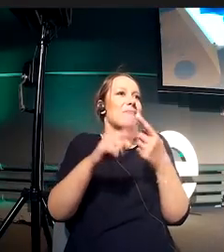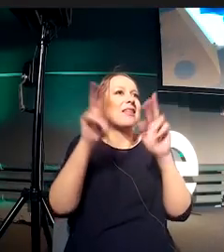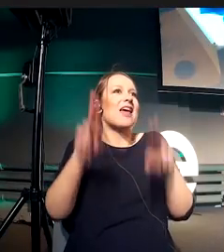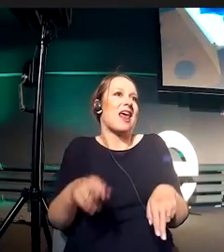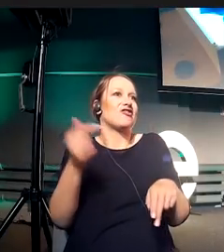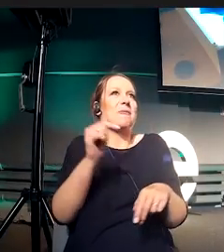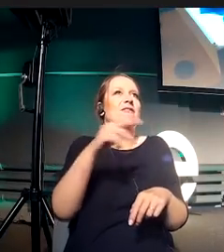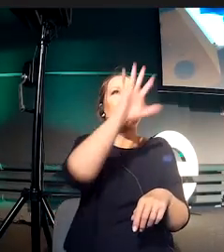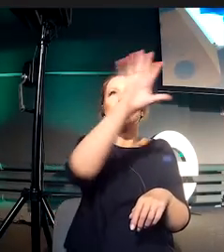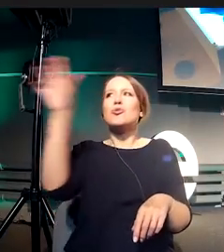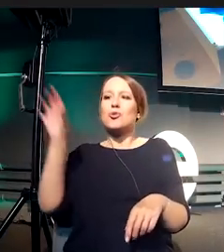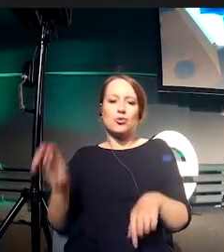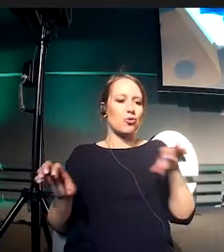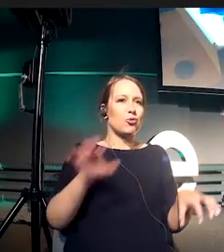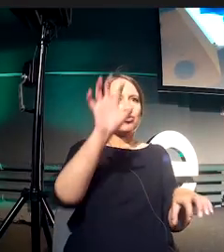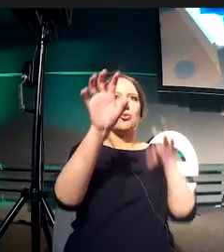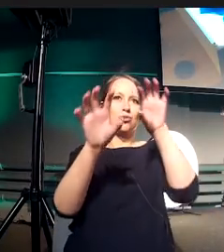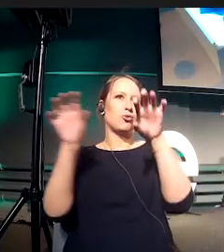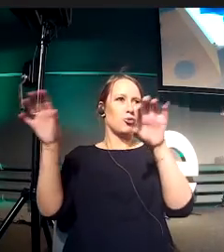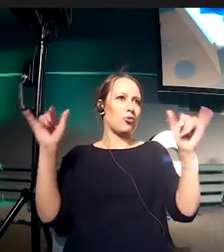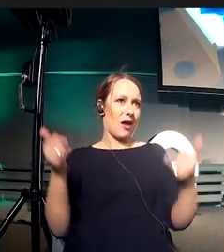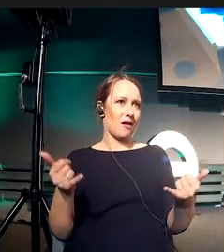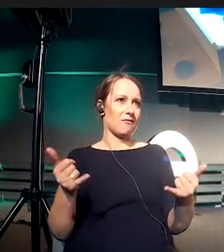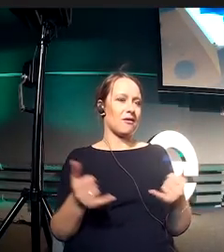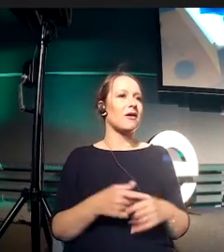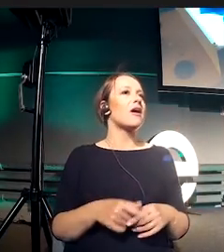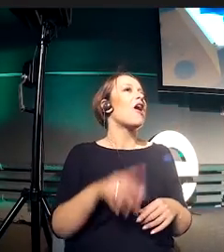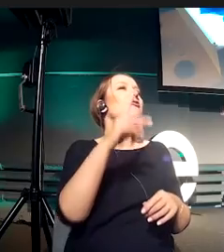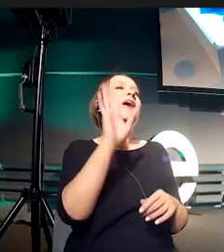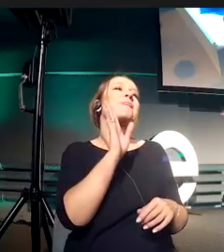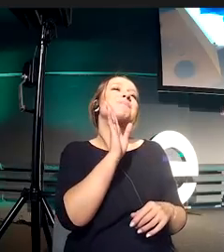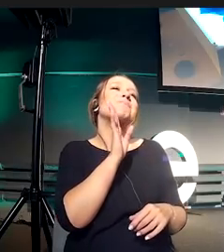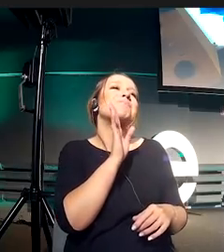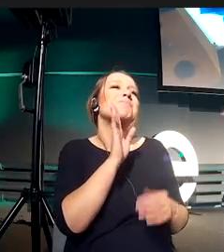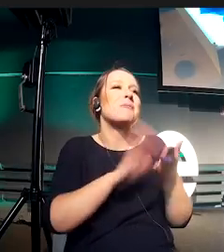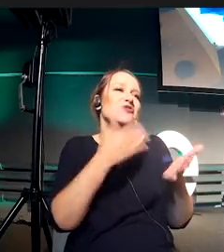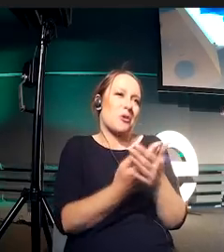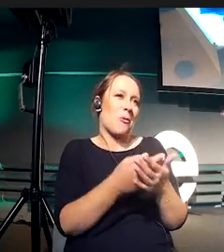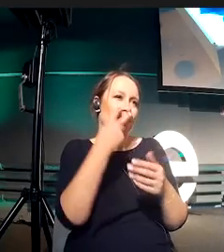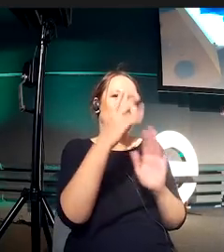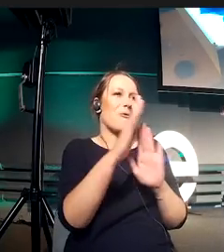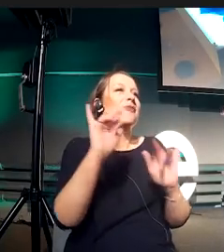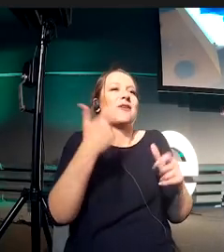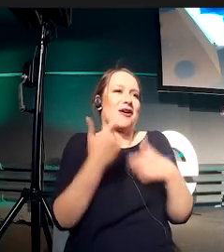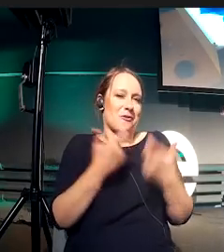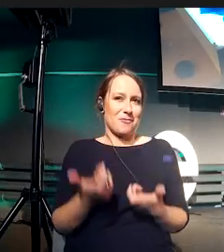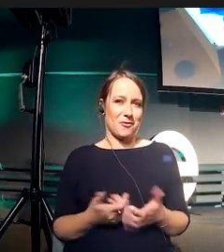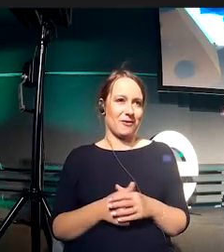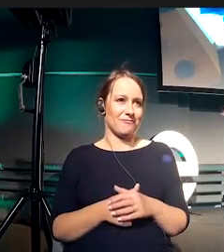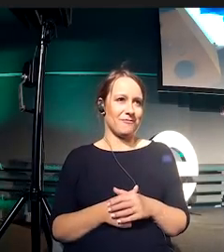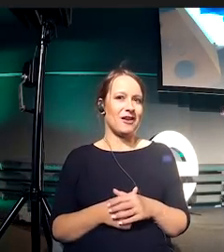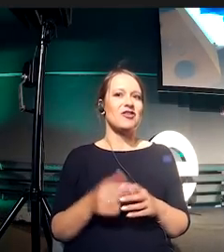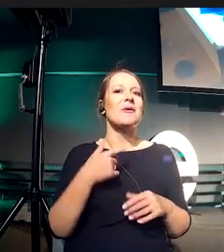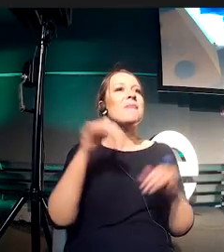Here you could see a little prototype that we've created to see how the different ratios work with one another,